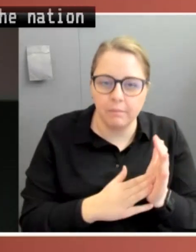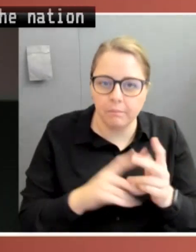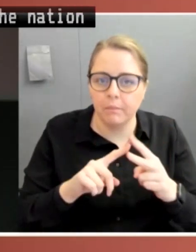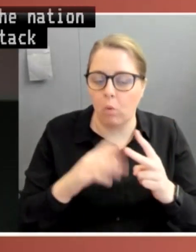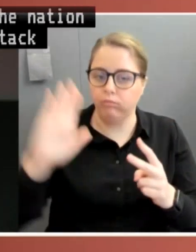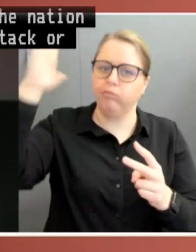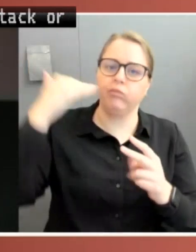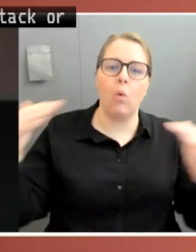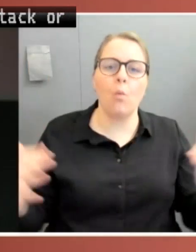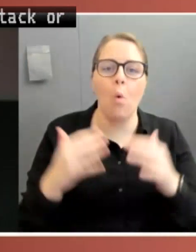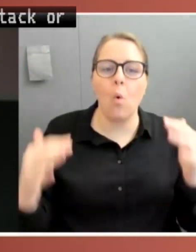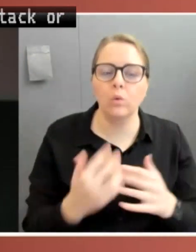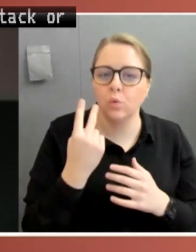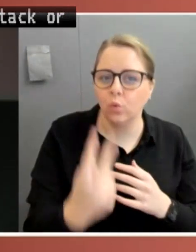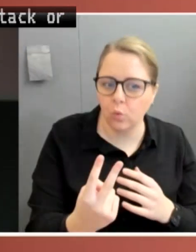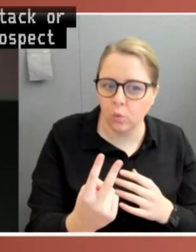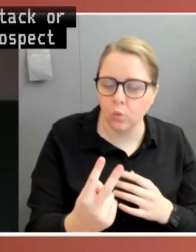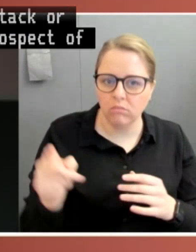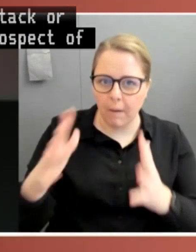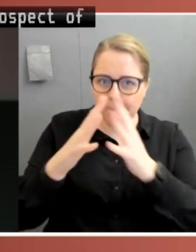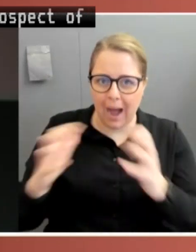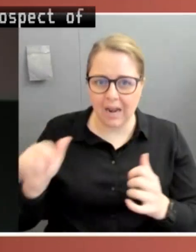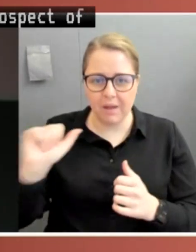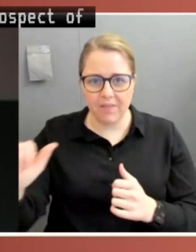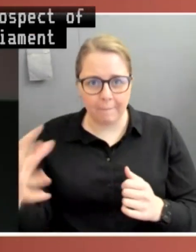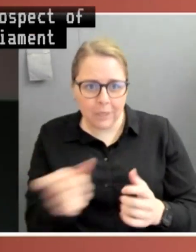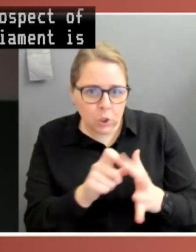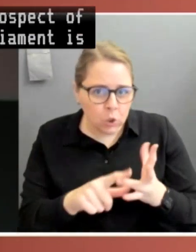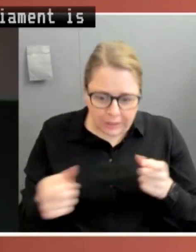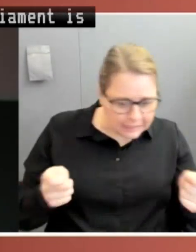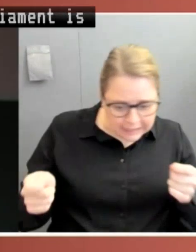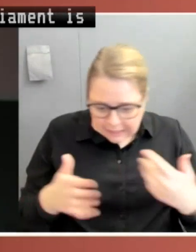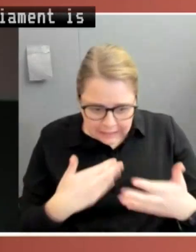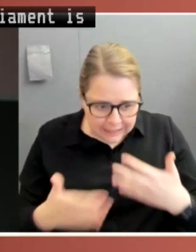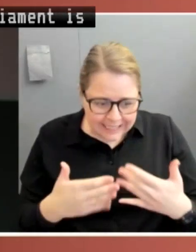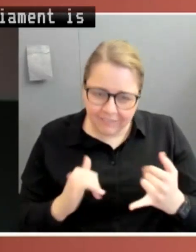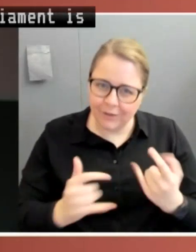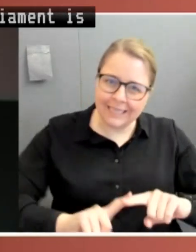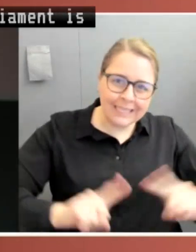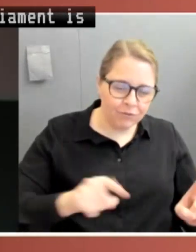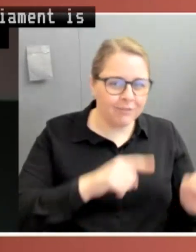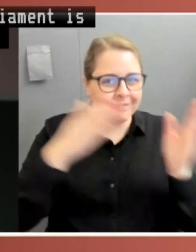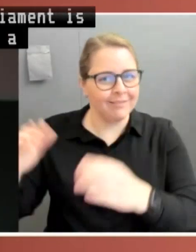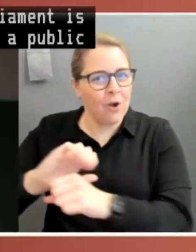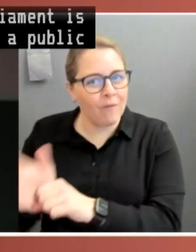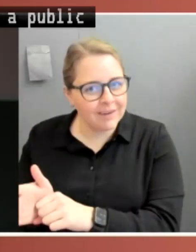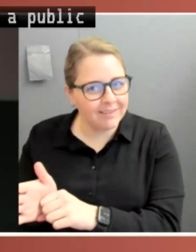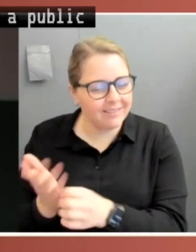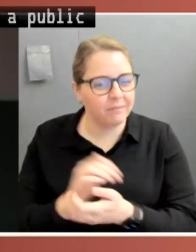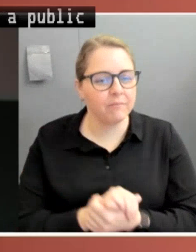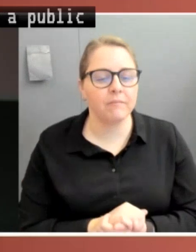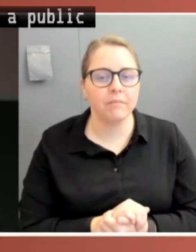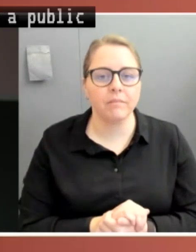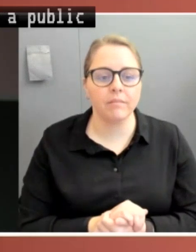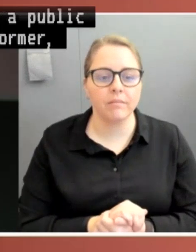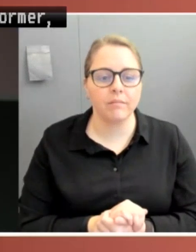the role of parliament is very different than during a public health emergency. In the former, where Australia's national security is threatened, you'd